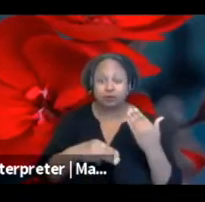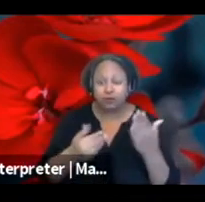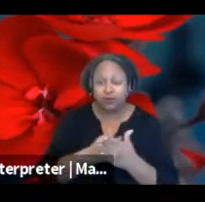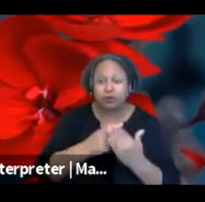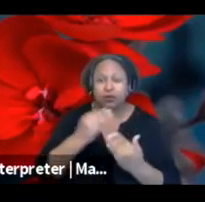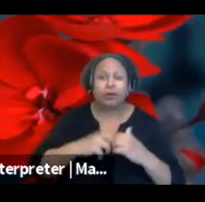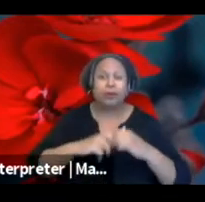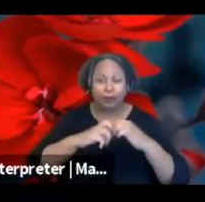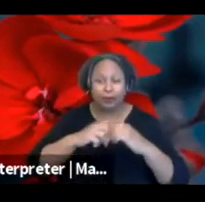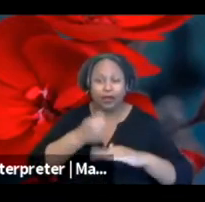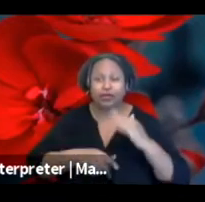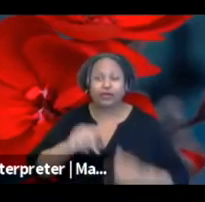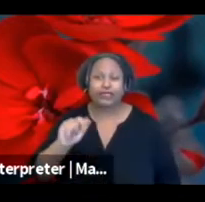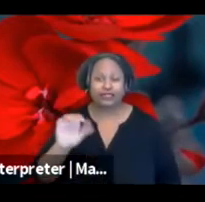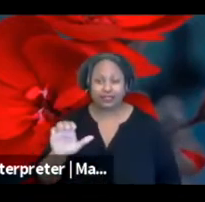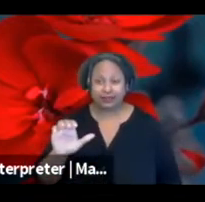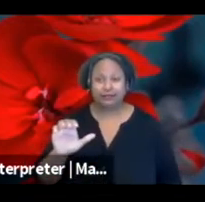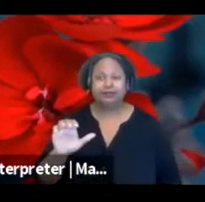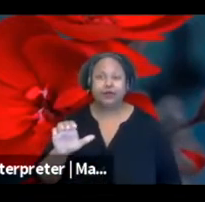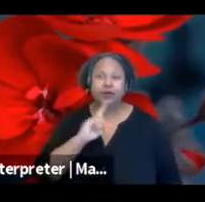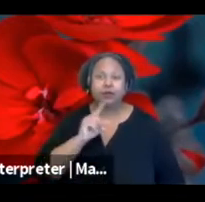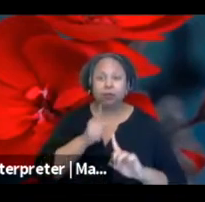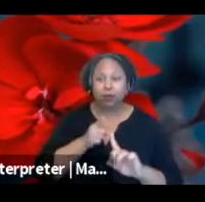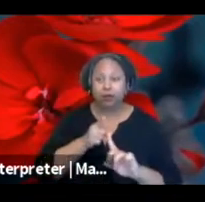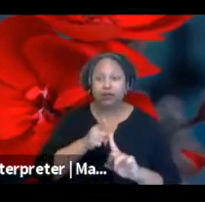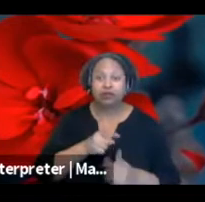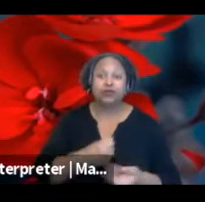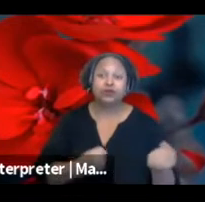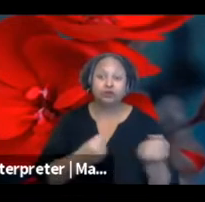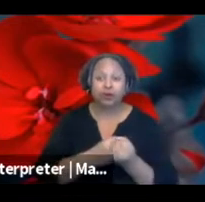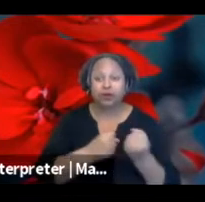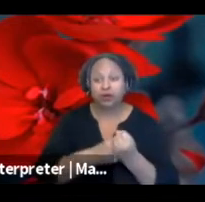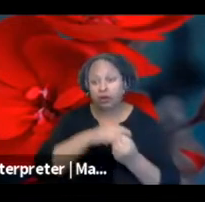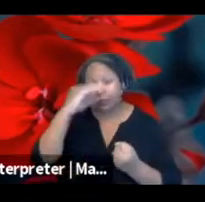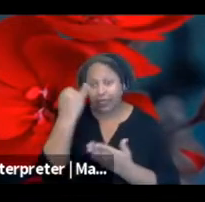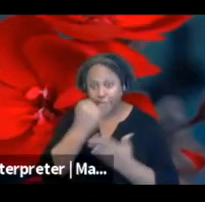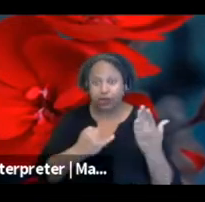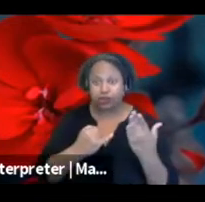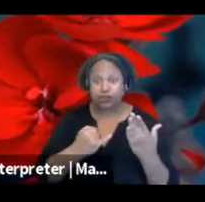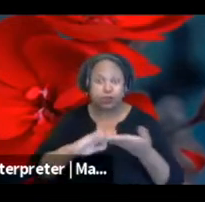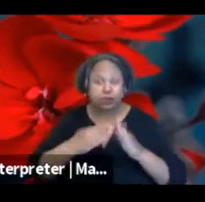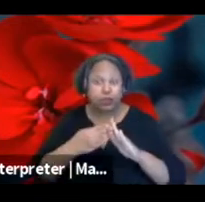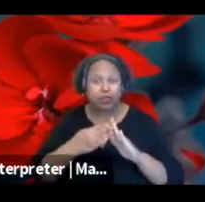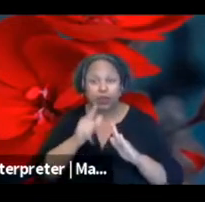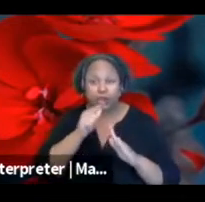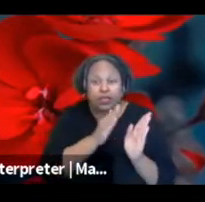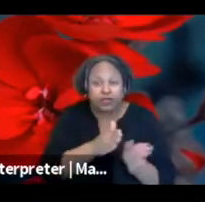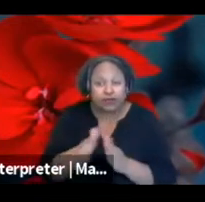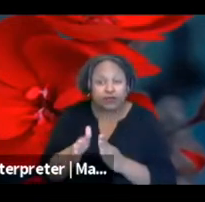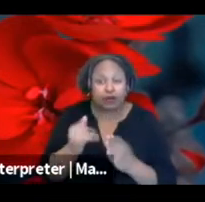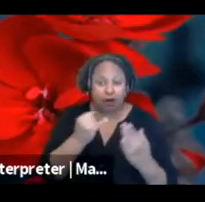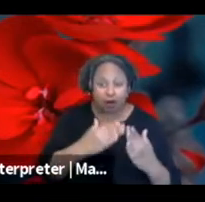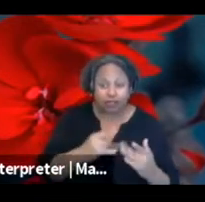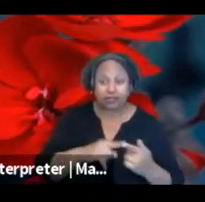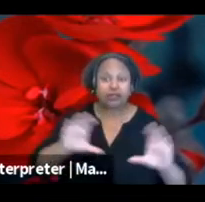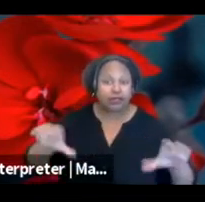TAC. It's a funding opportunity to support the Black arts community, which would include individual artists, collectives and